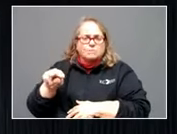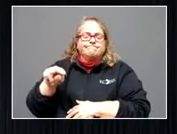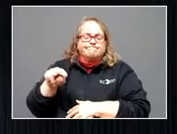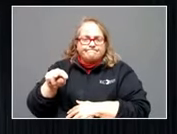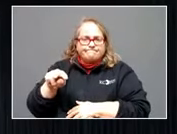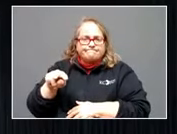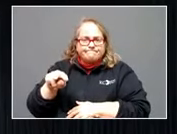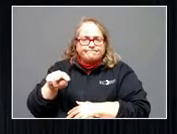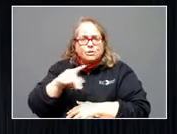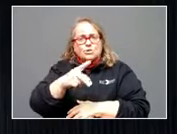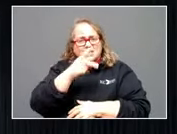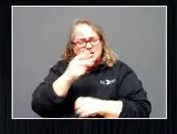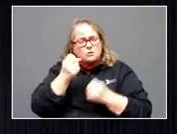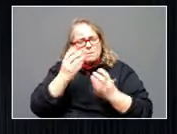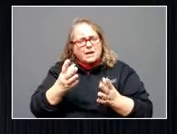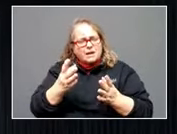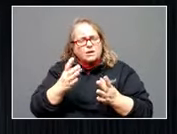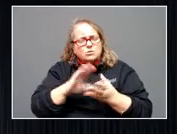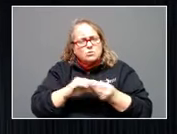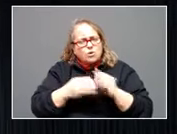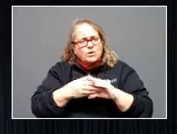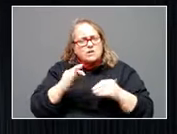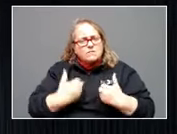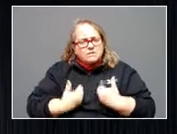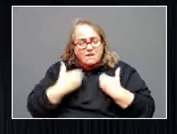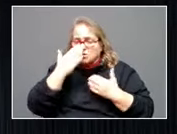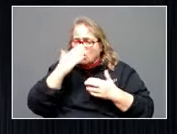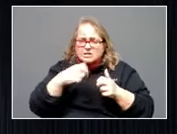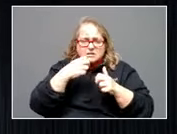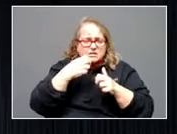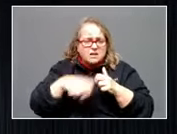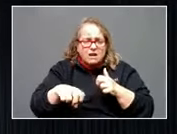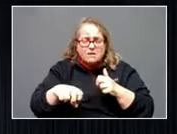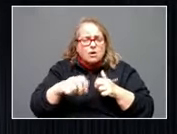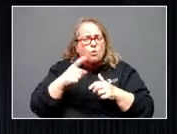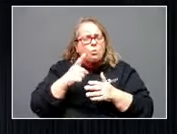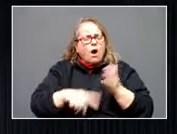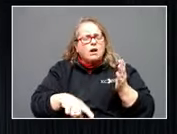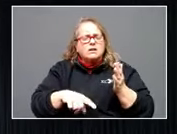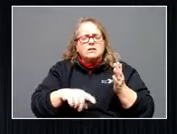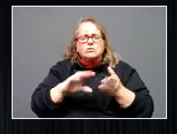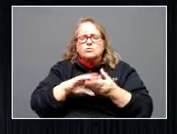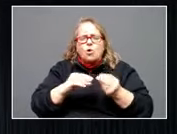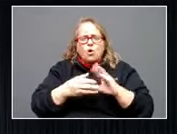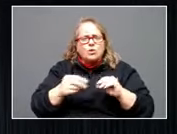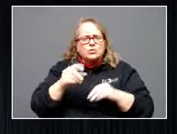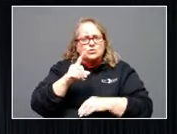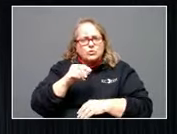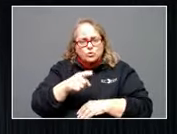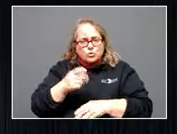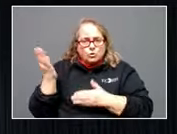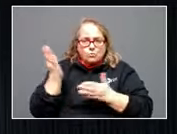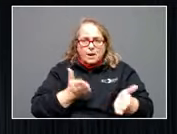and I know it's been tough for you. Talk to me about some of those that you've taken away and what you hope Kentuckians, especially this